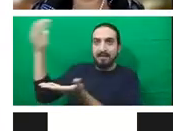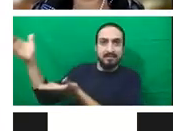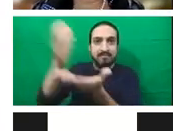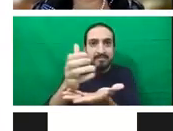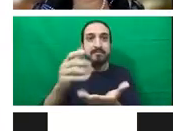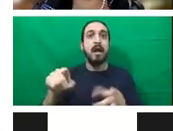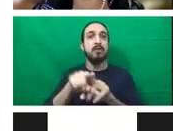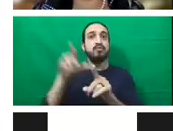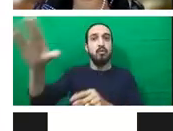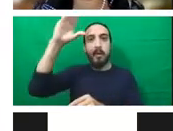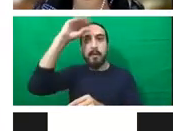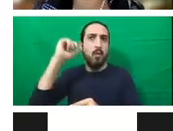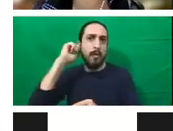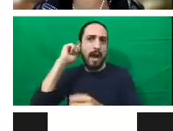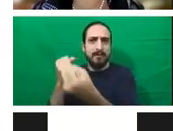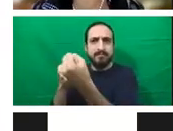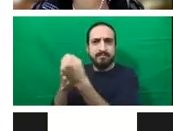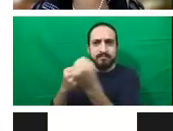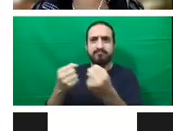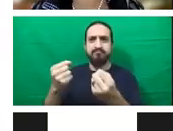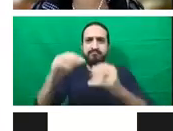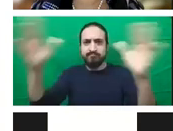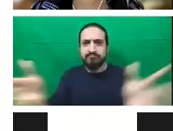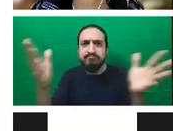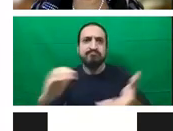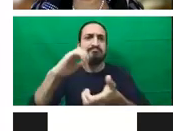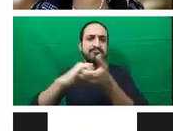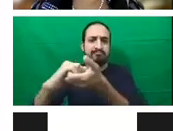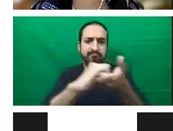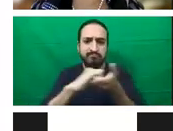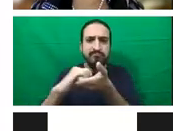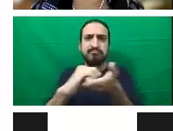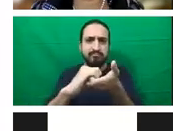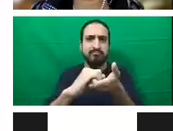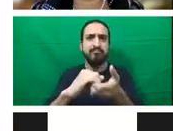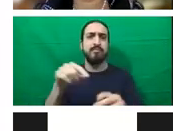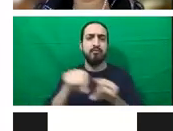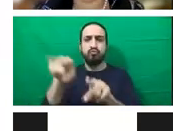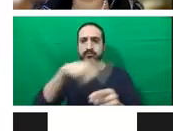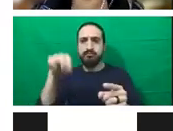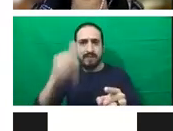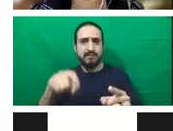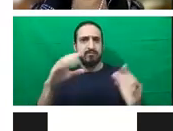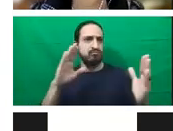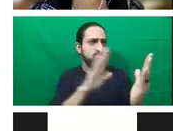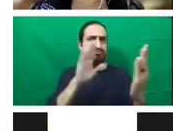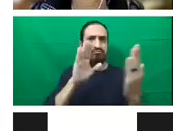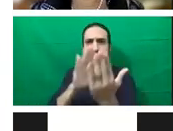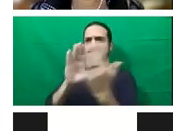along our various policy and programmatic approaches to deliver for the most vulnerable amongst us.